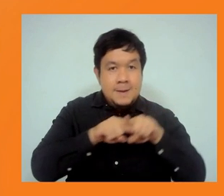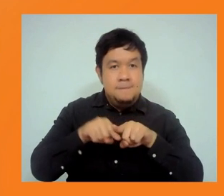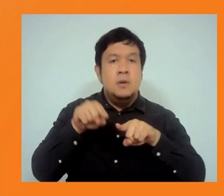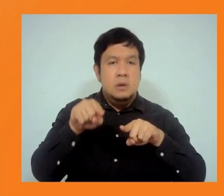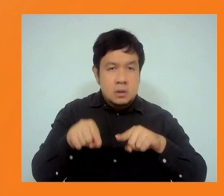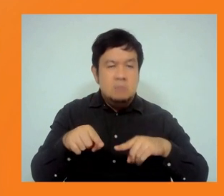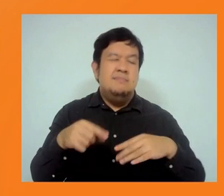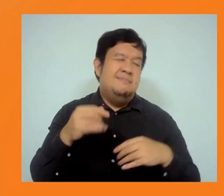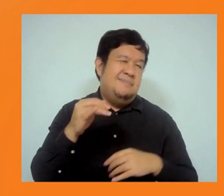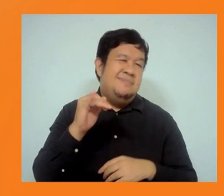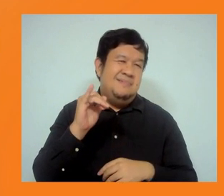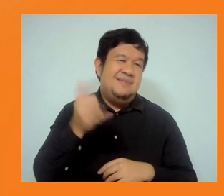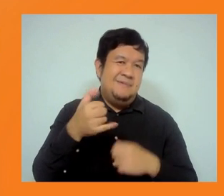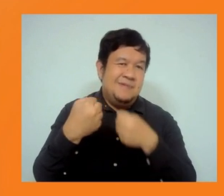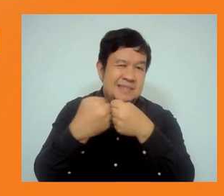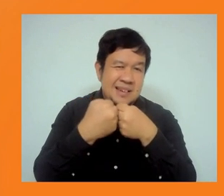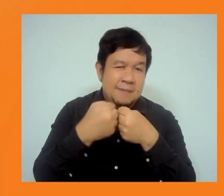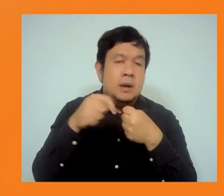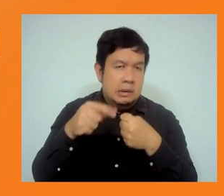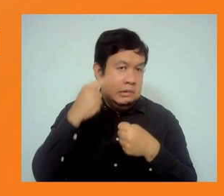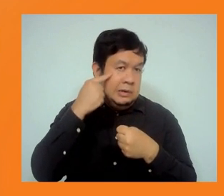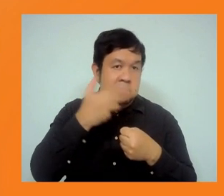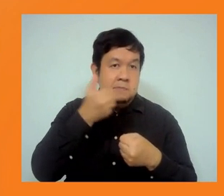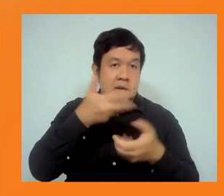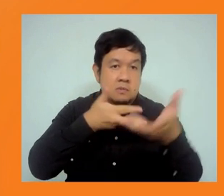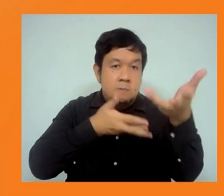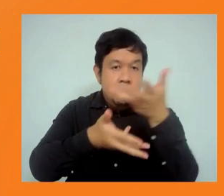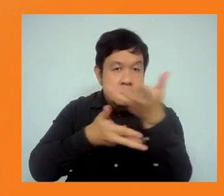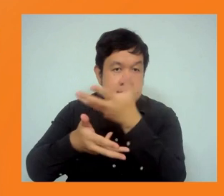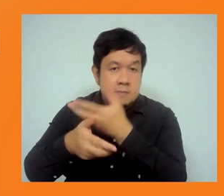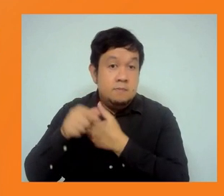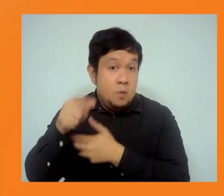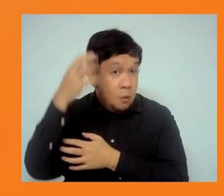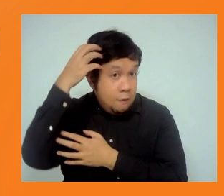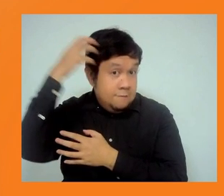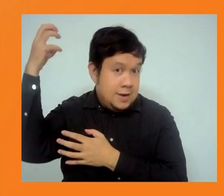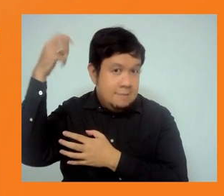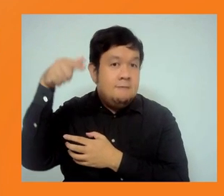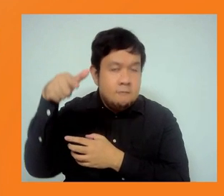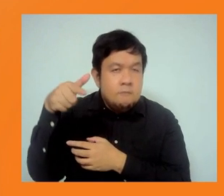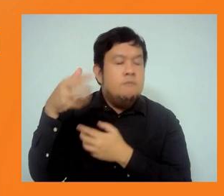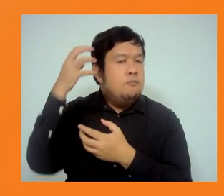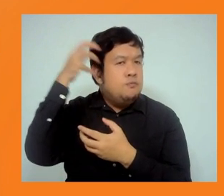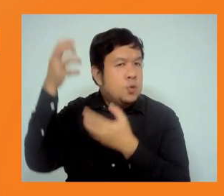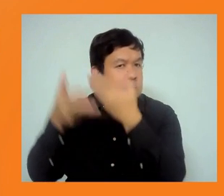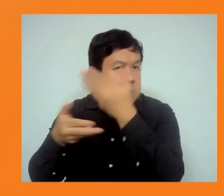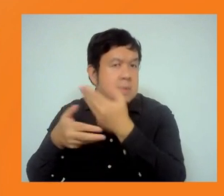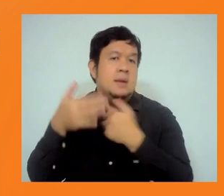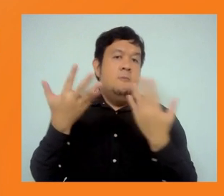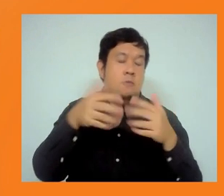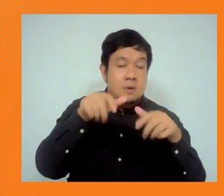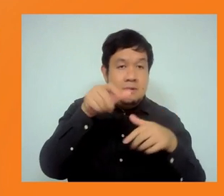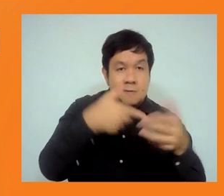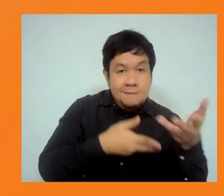governments, they also see this as one of the biggest challenges. They have their own legal frameworks. They know their